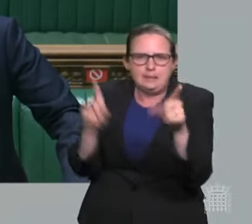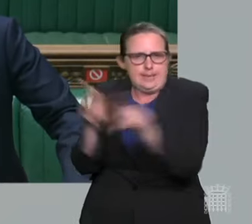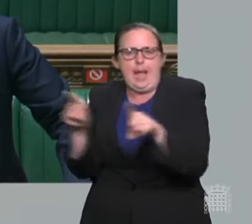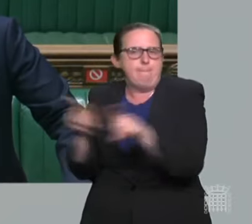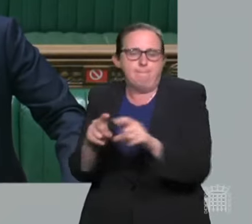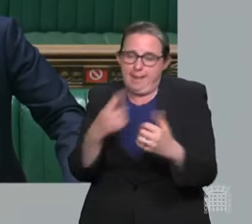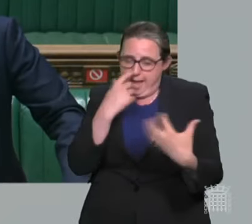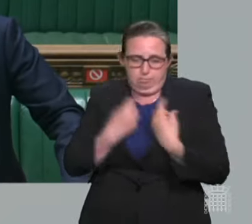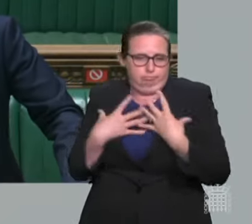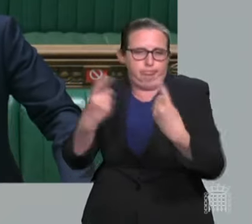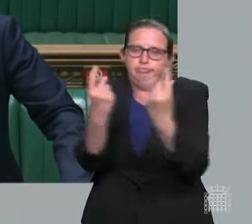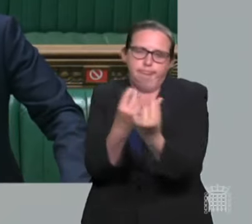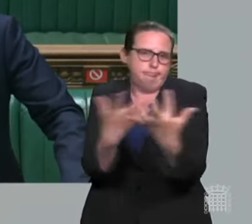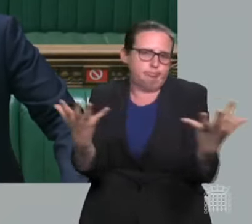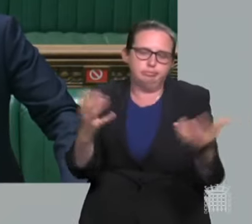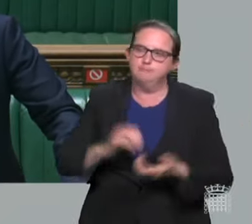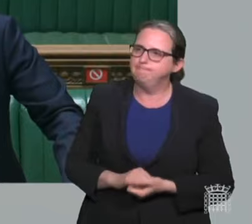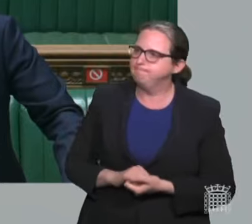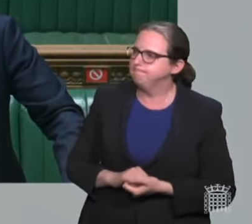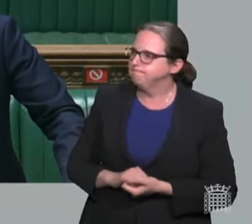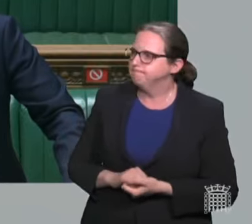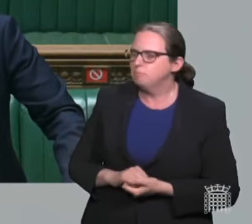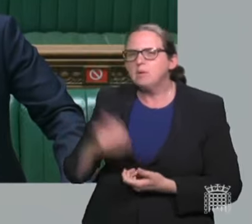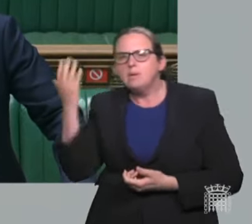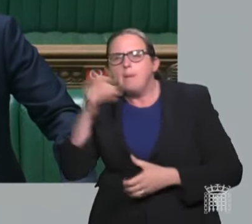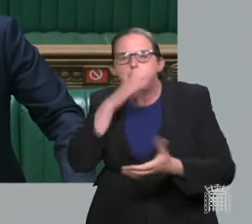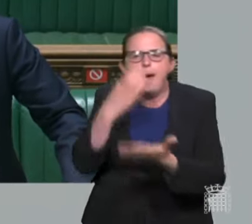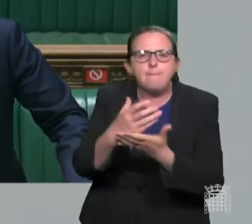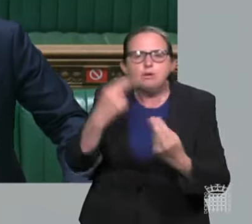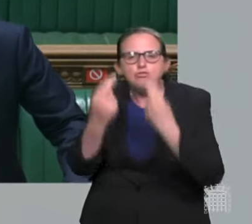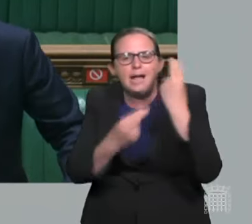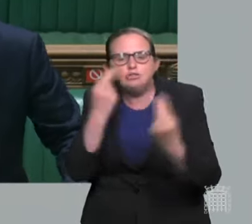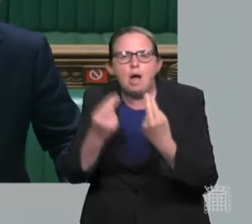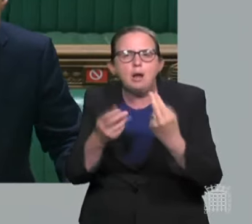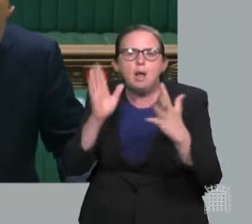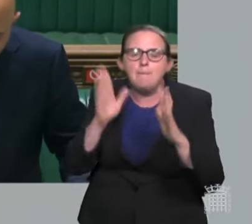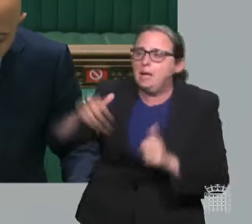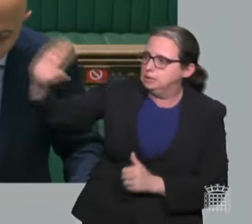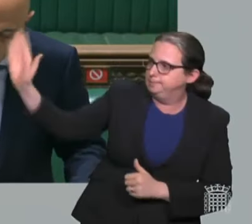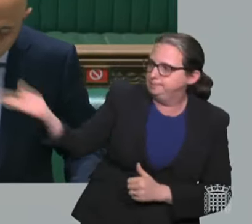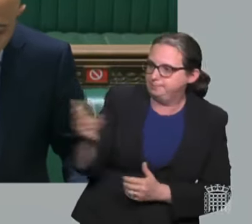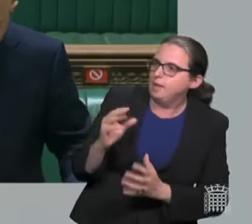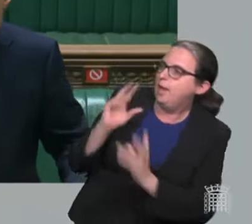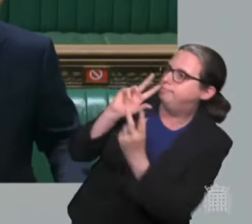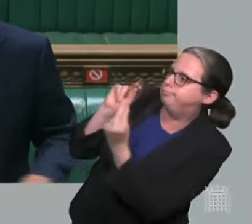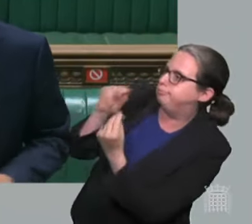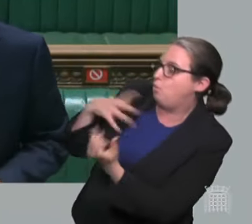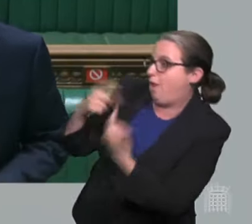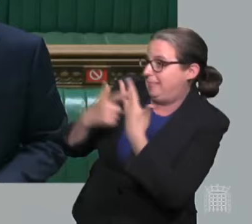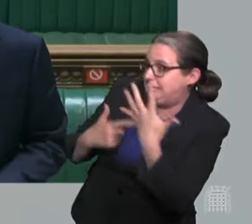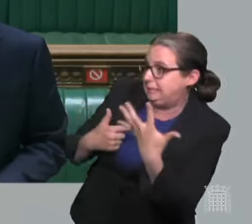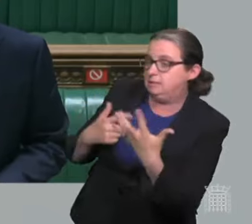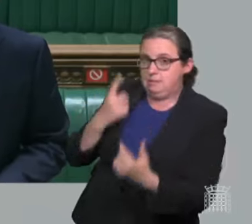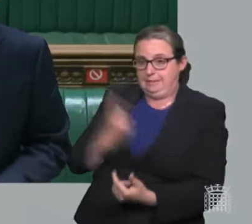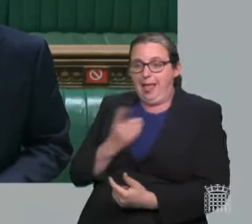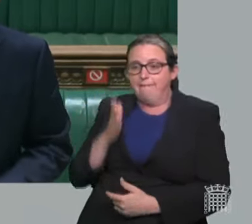no longer be any requirement to offer table service. All businesses that were forced to close their doors will